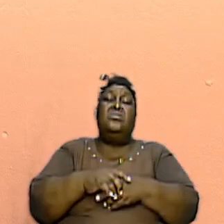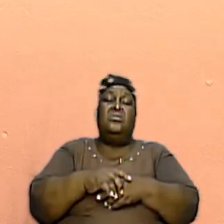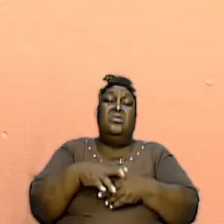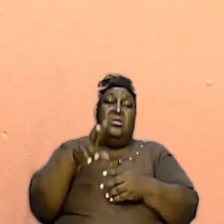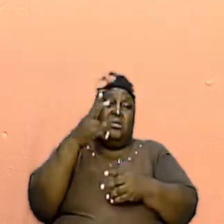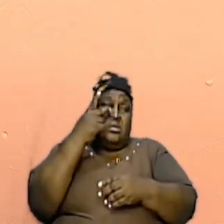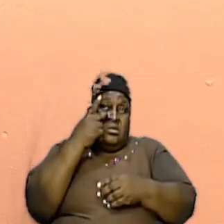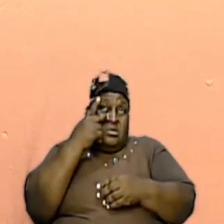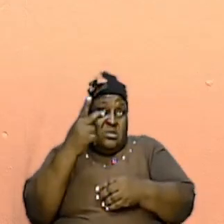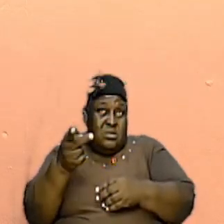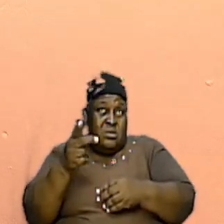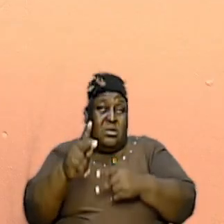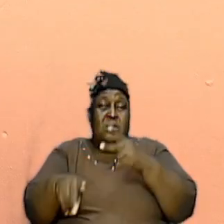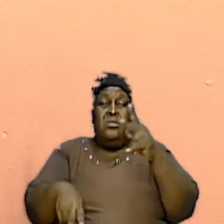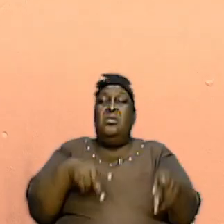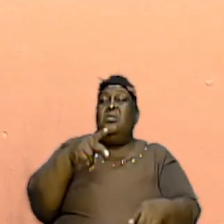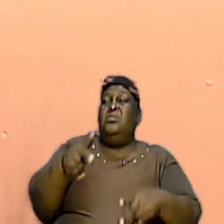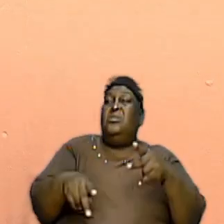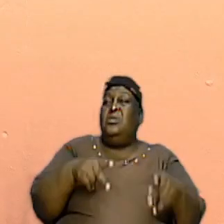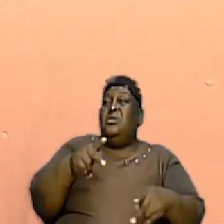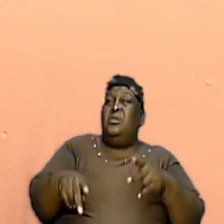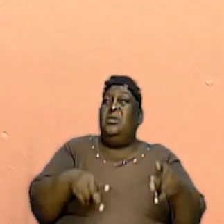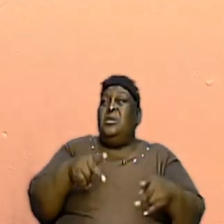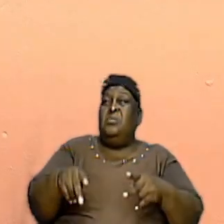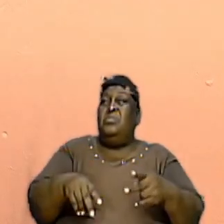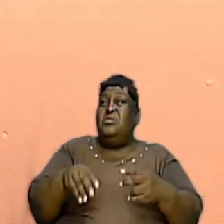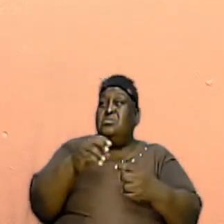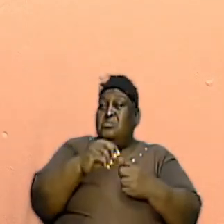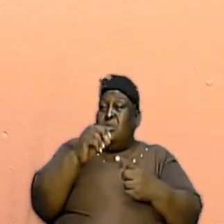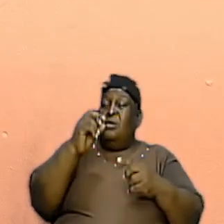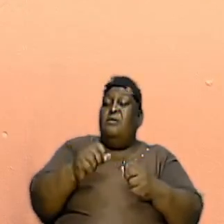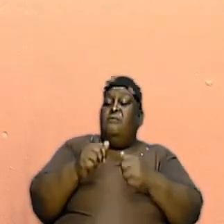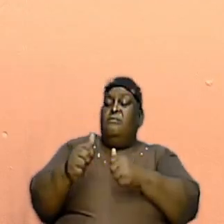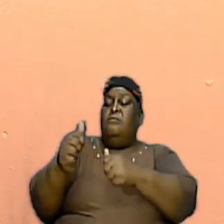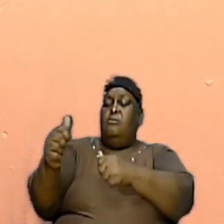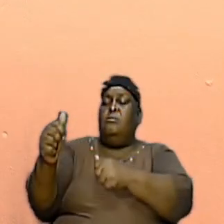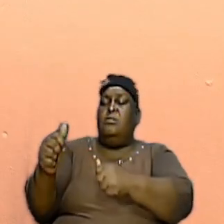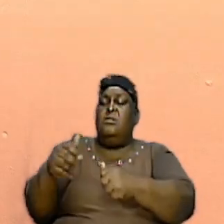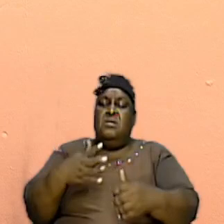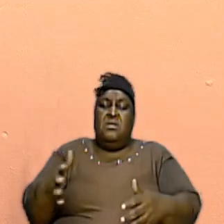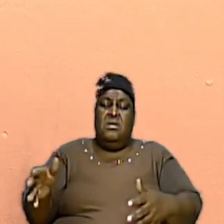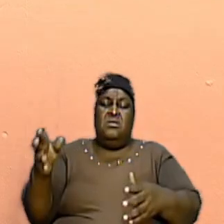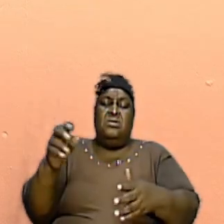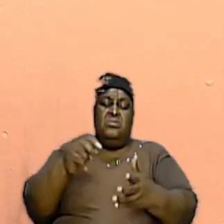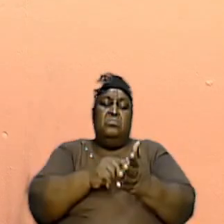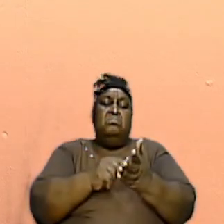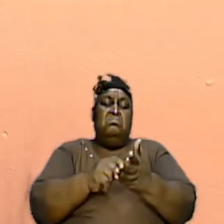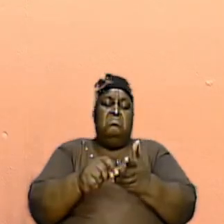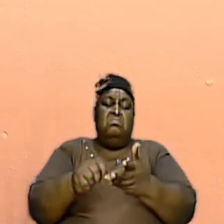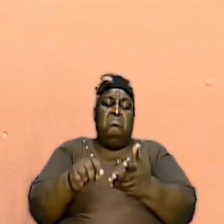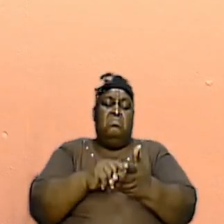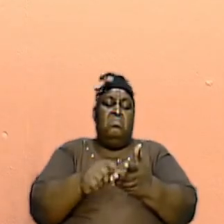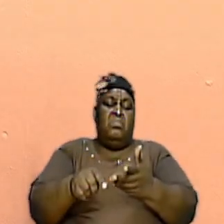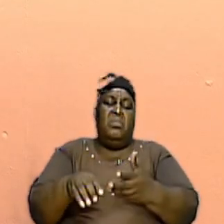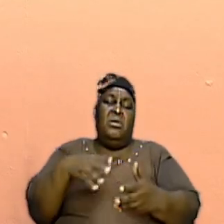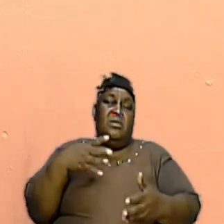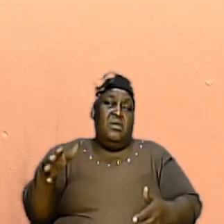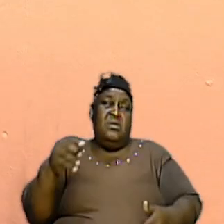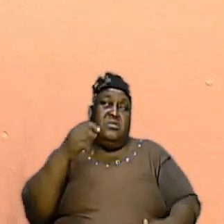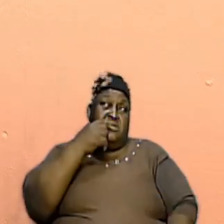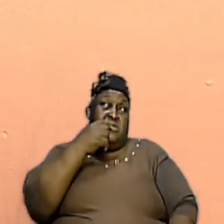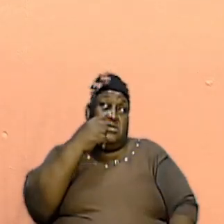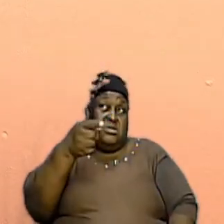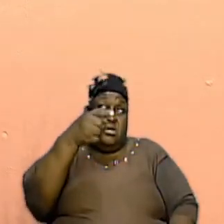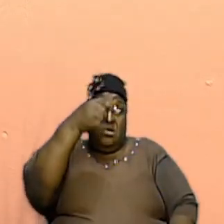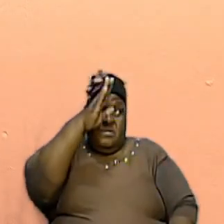meticulously followed the things that were written, the things that were declared from the